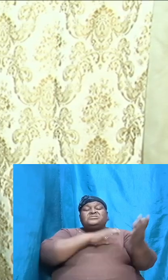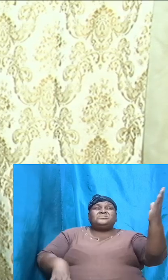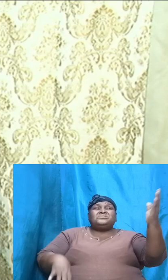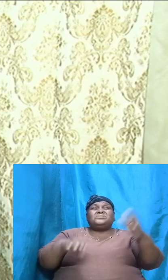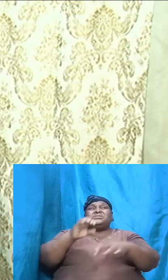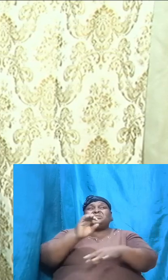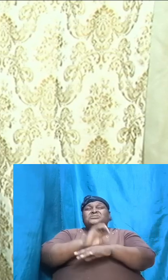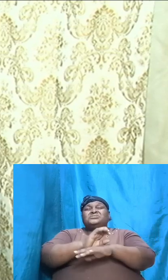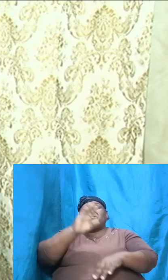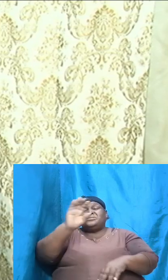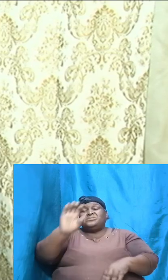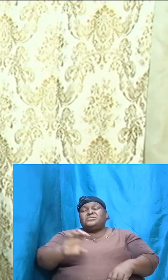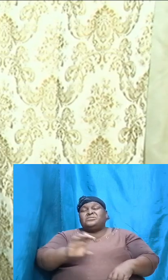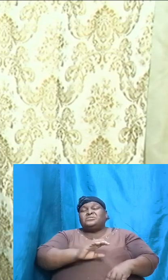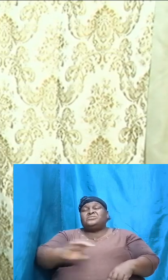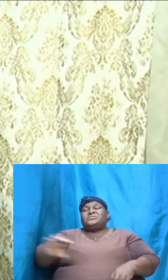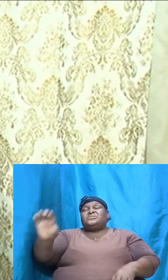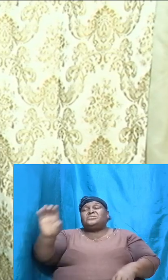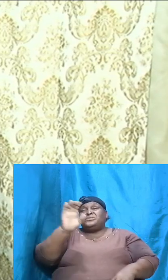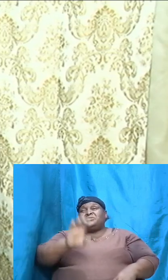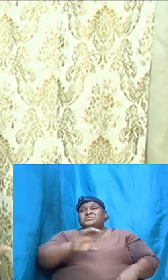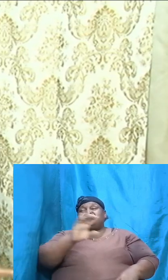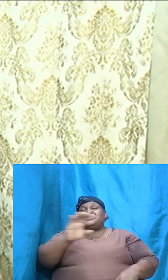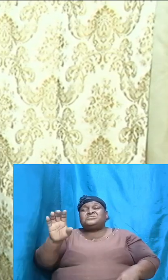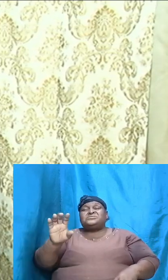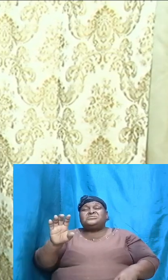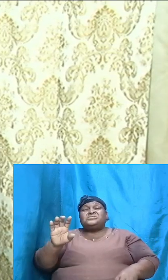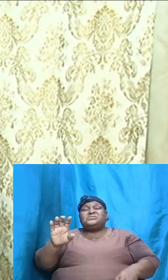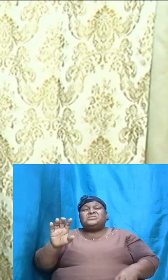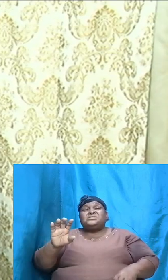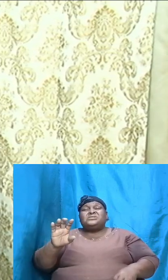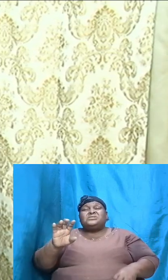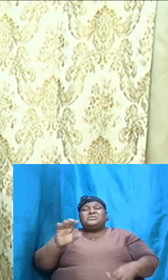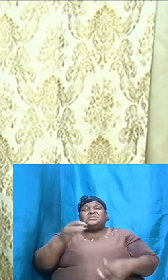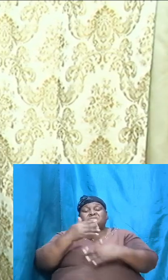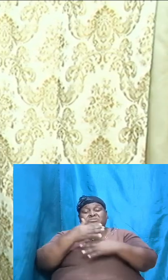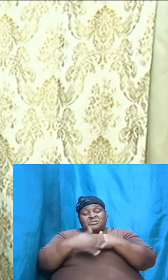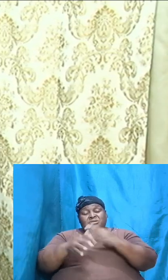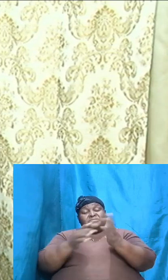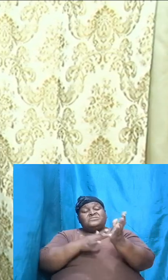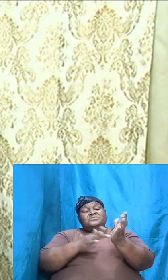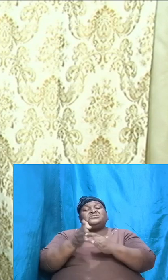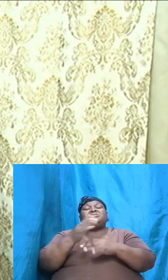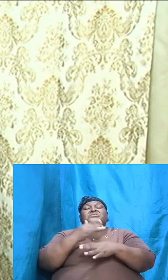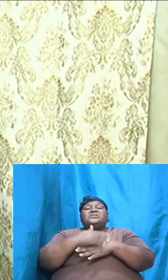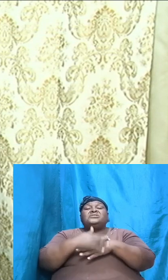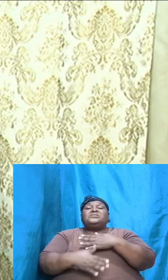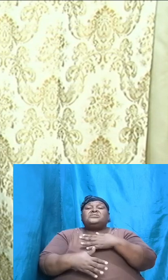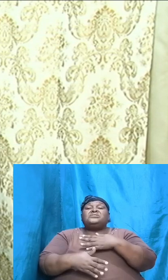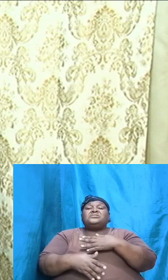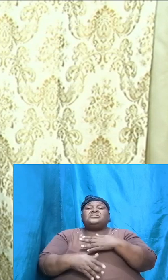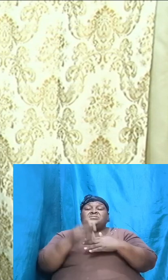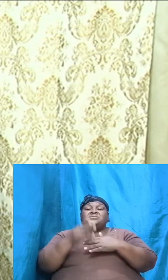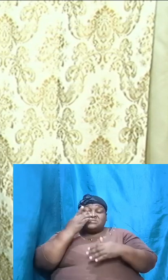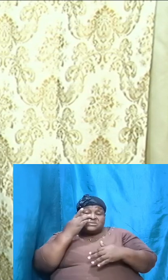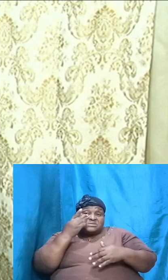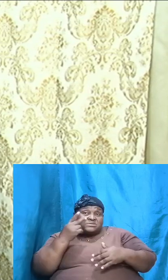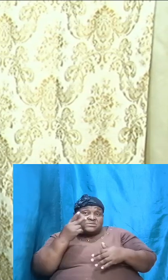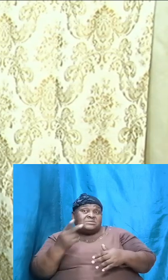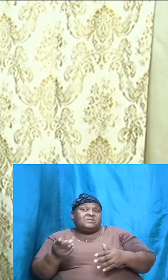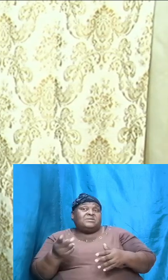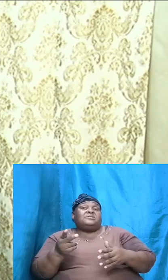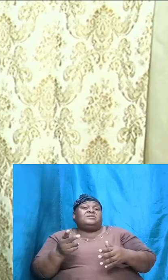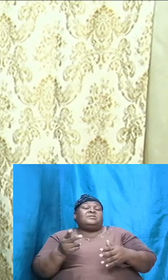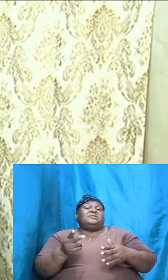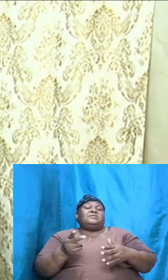and everything associated with redemption. We saw figures, types